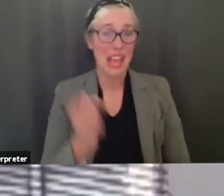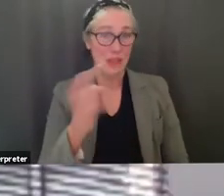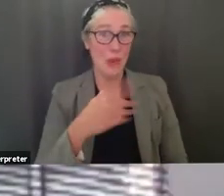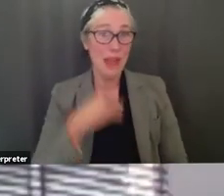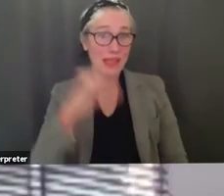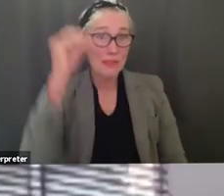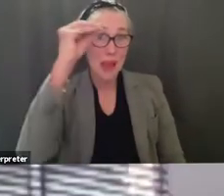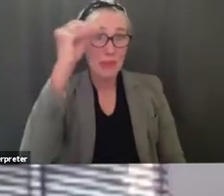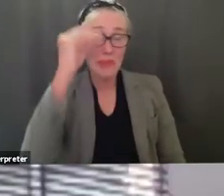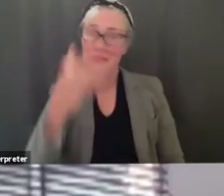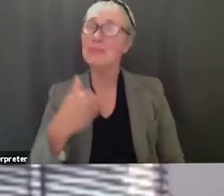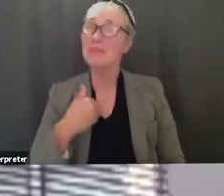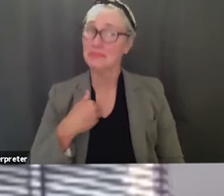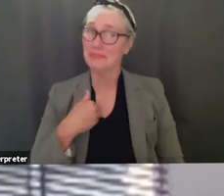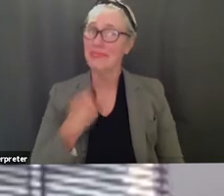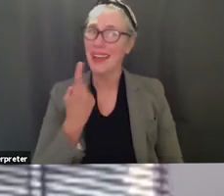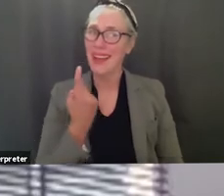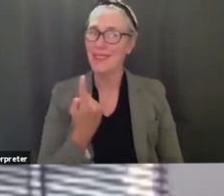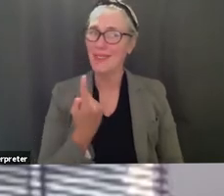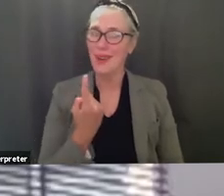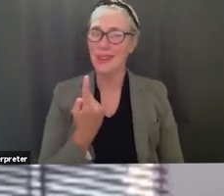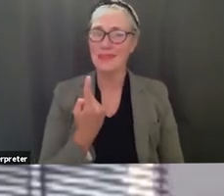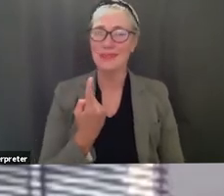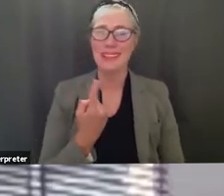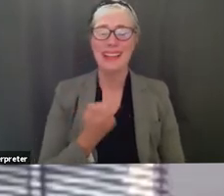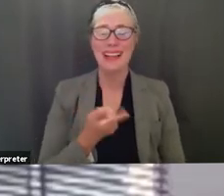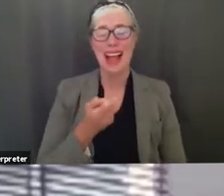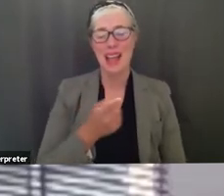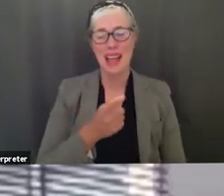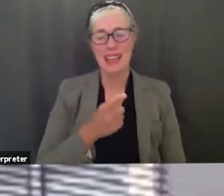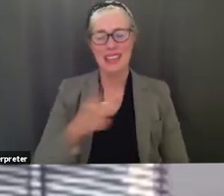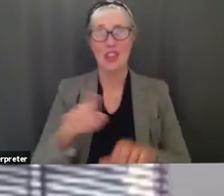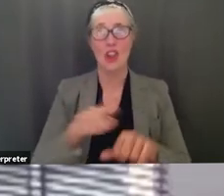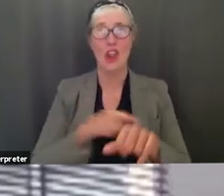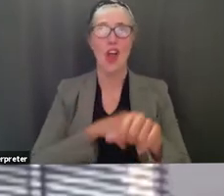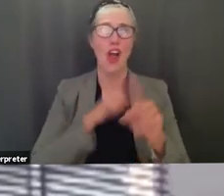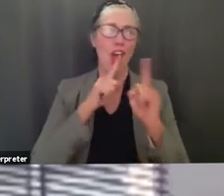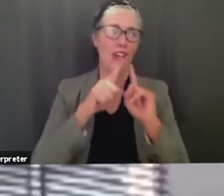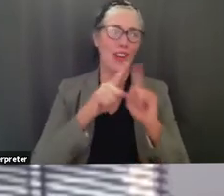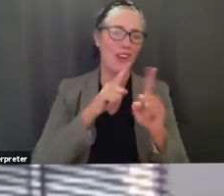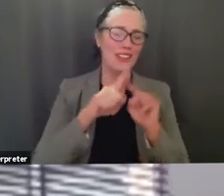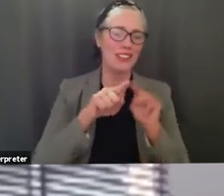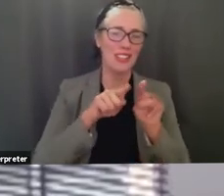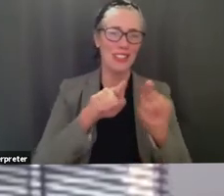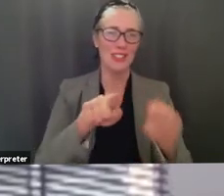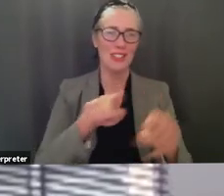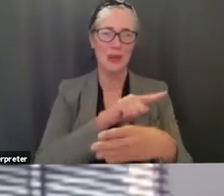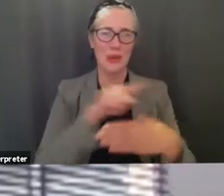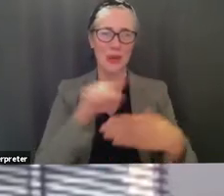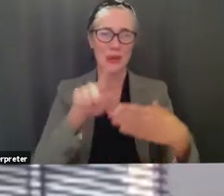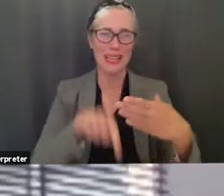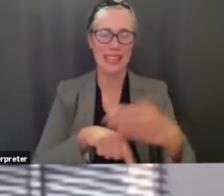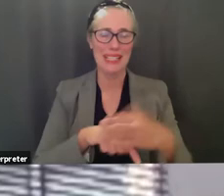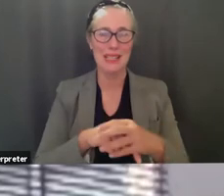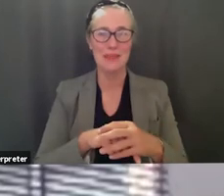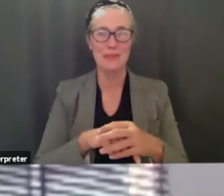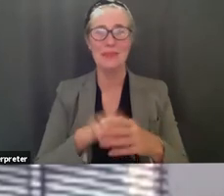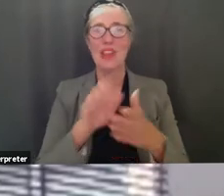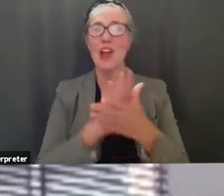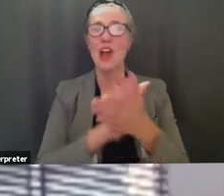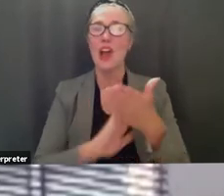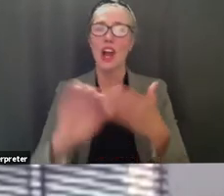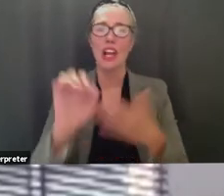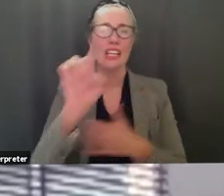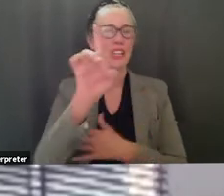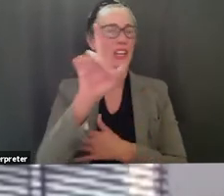i in fact i was involved in a long conversation about this this weekend um college education is not